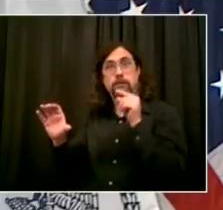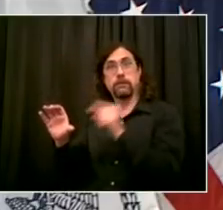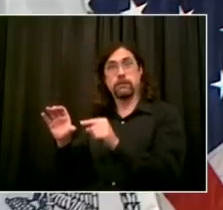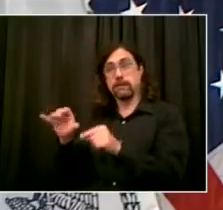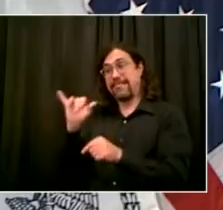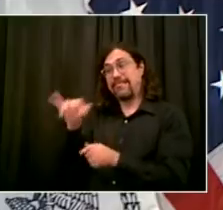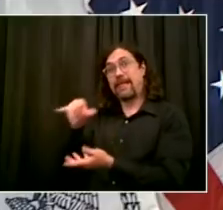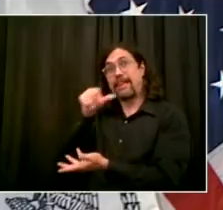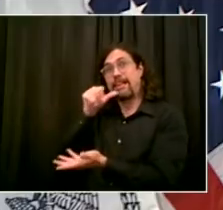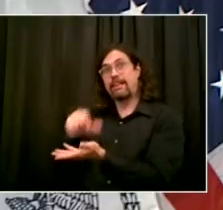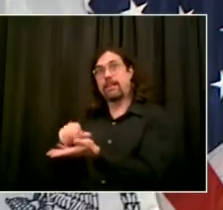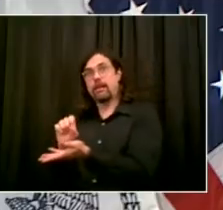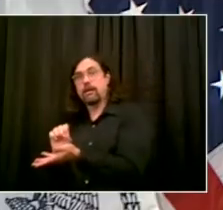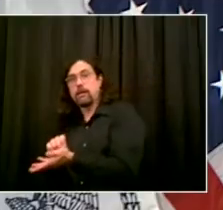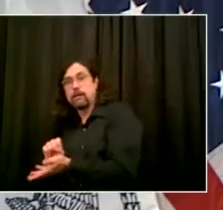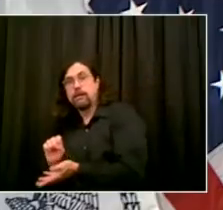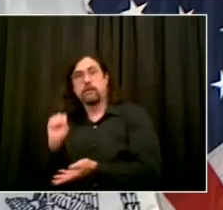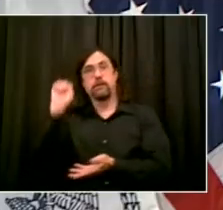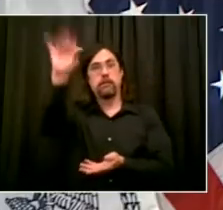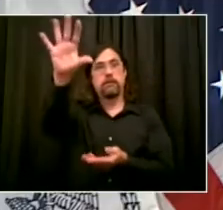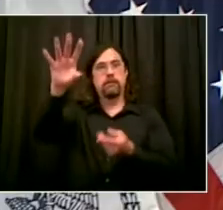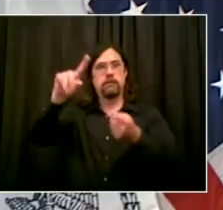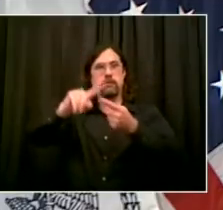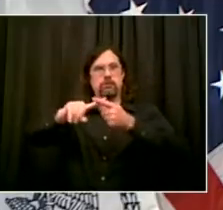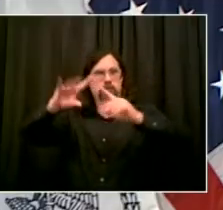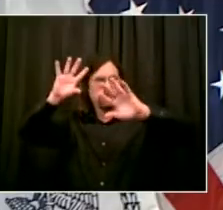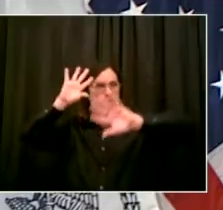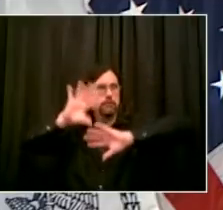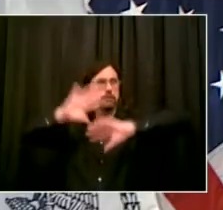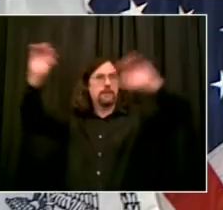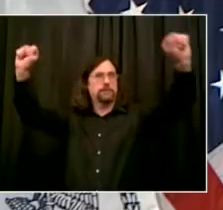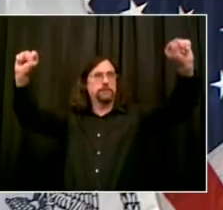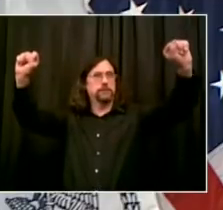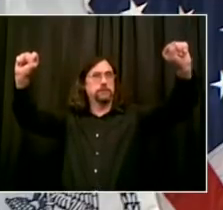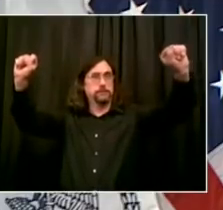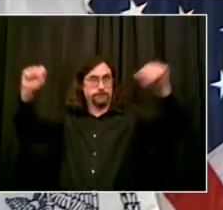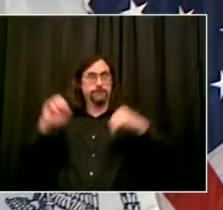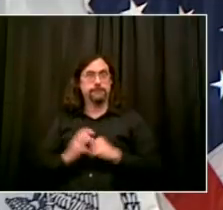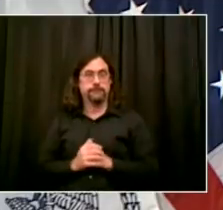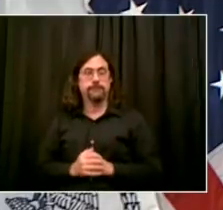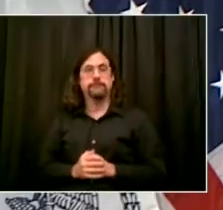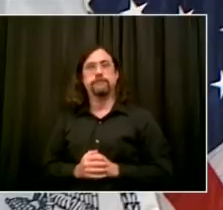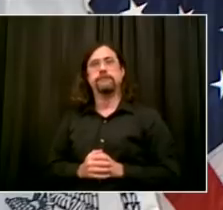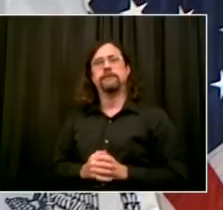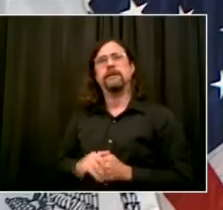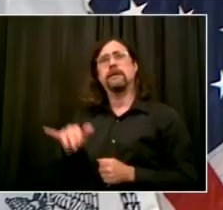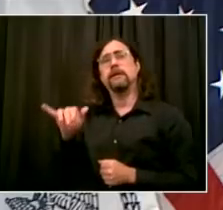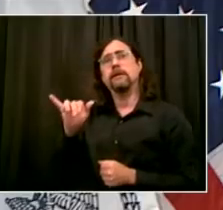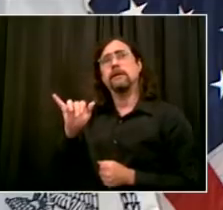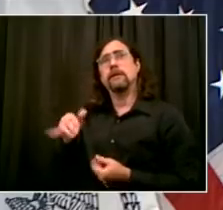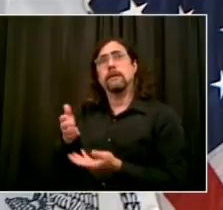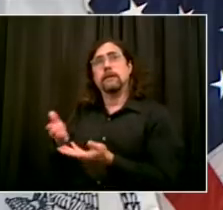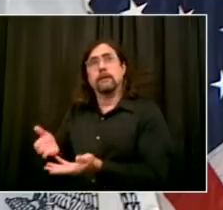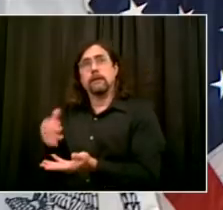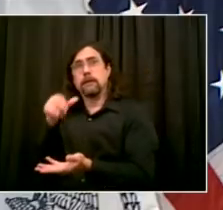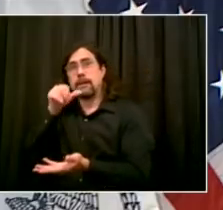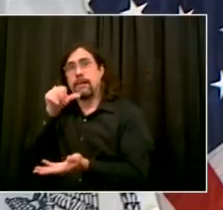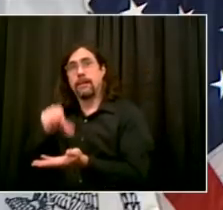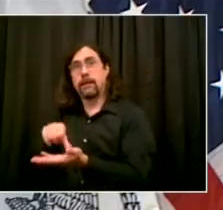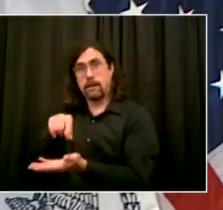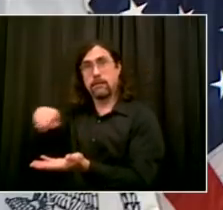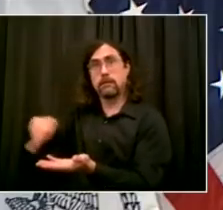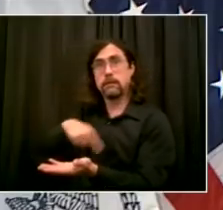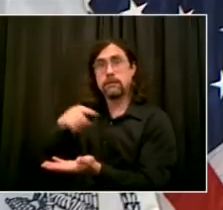groups on Long Island and Westchester calling for the president to support significant